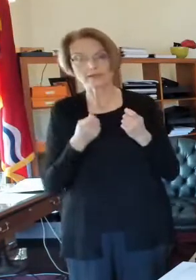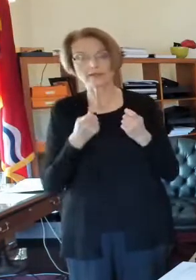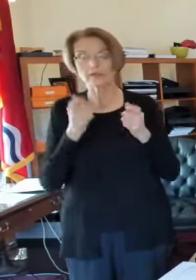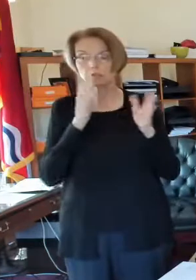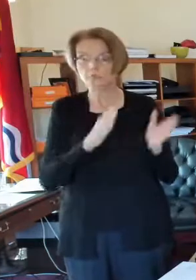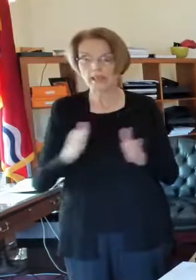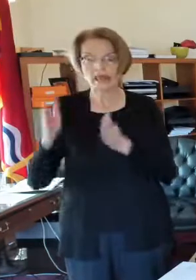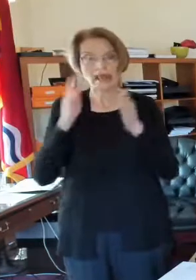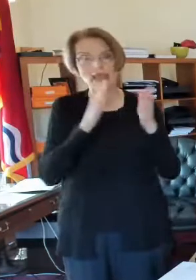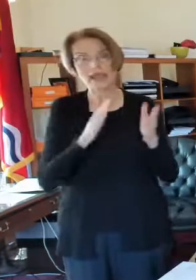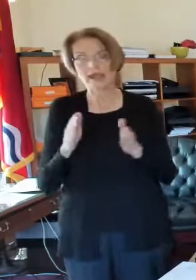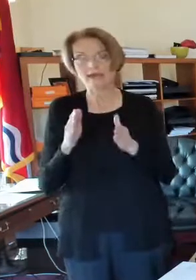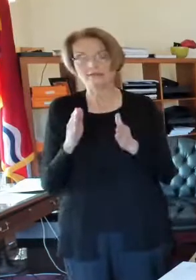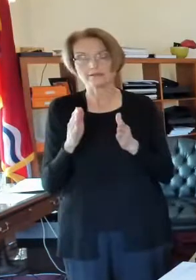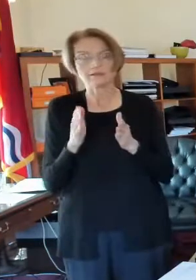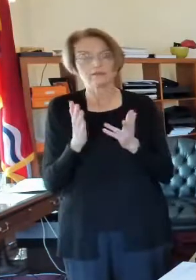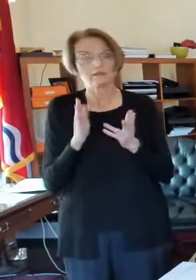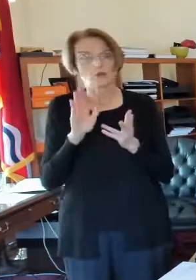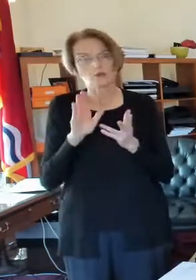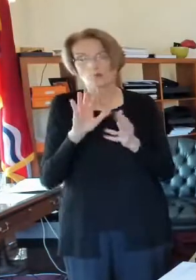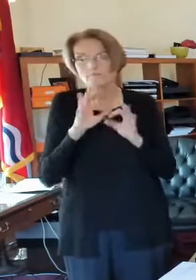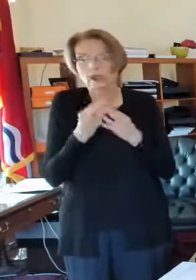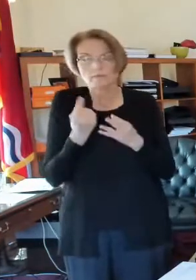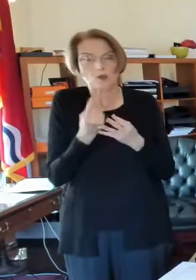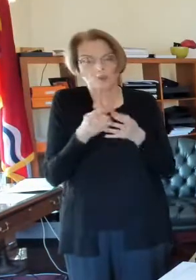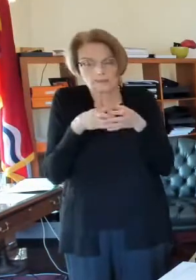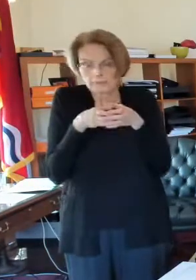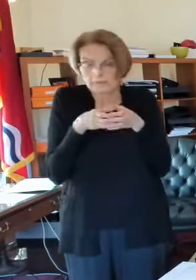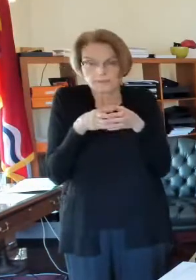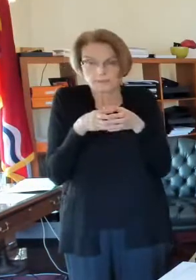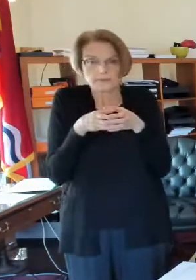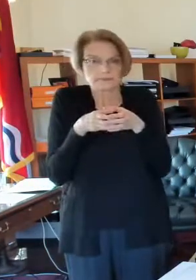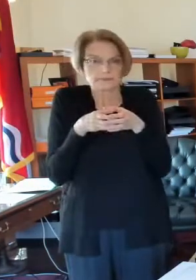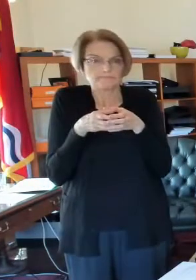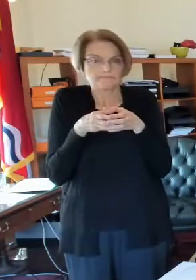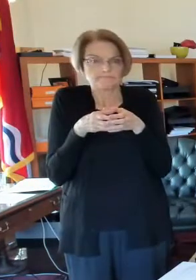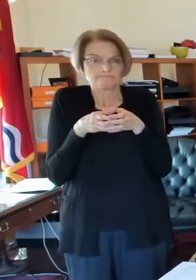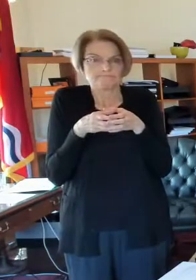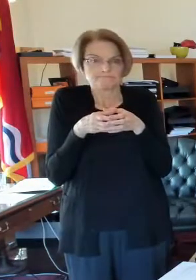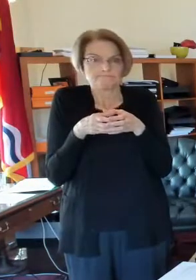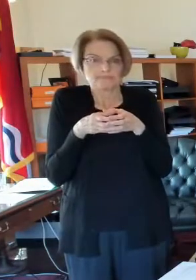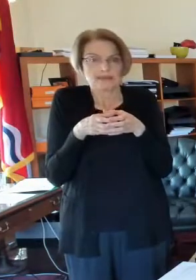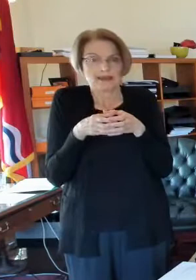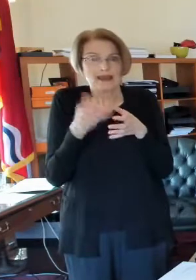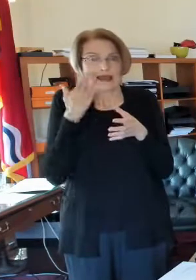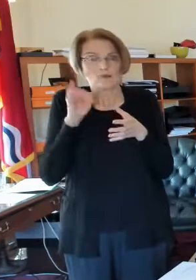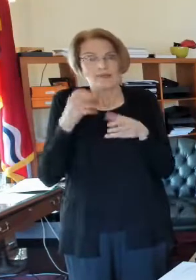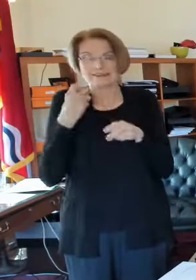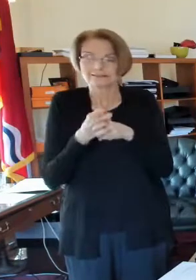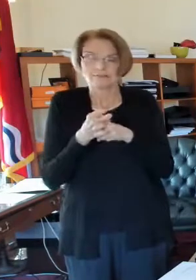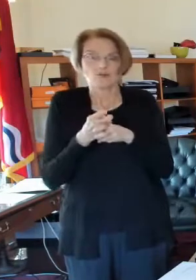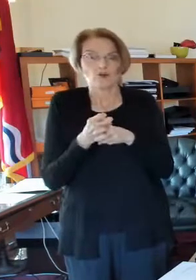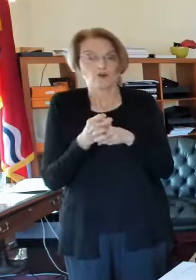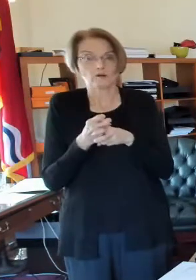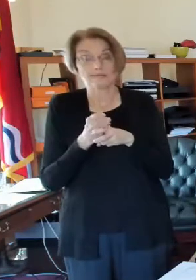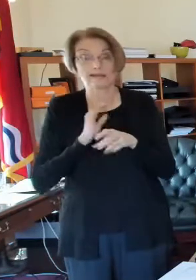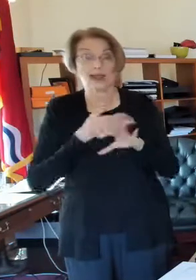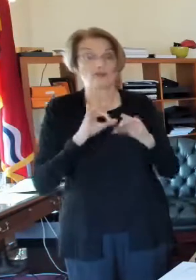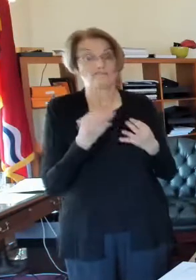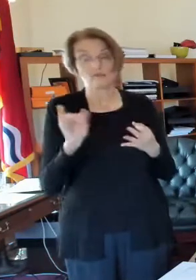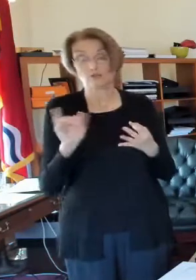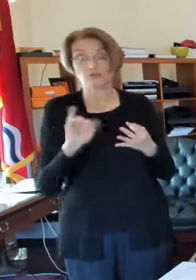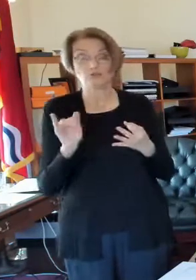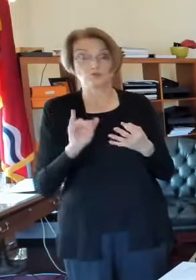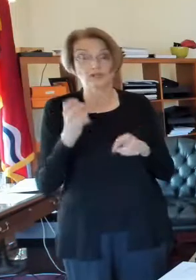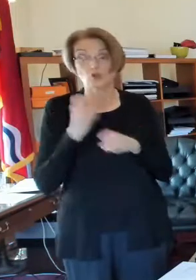year with just your immediate family. I know that's difficult. It's difficult in our family as